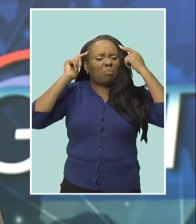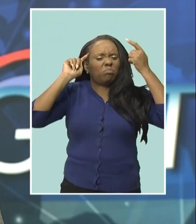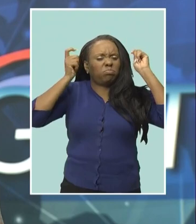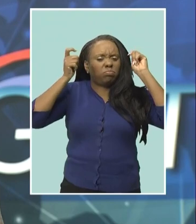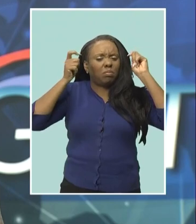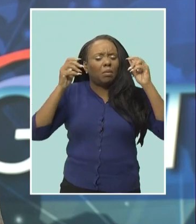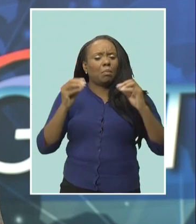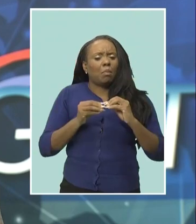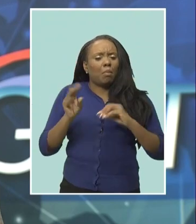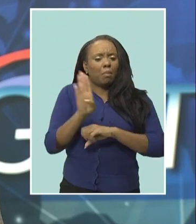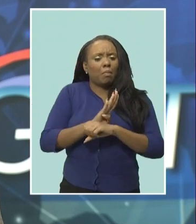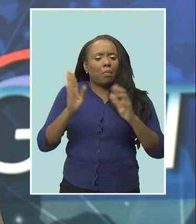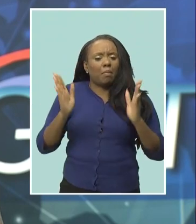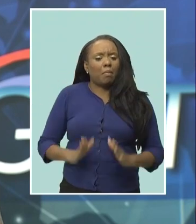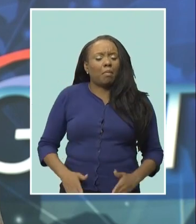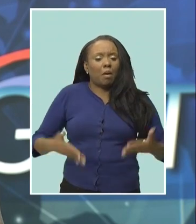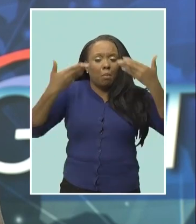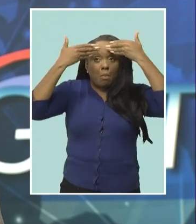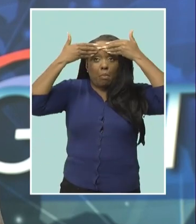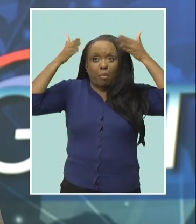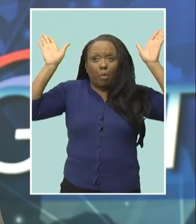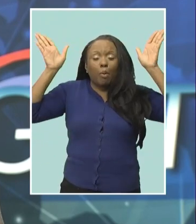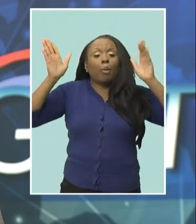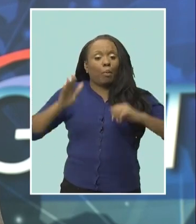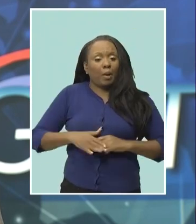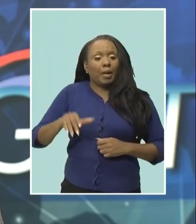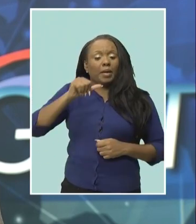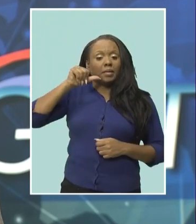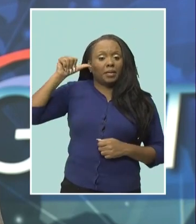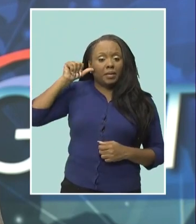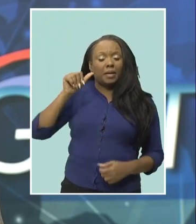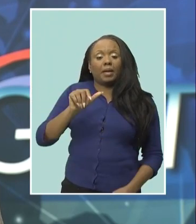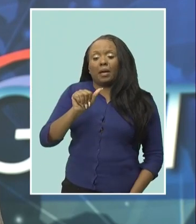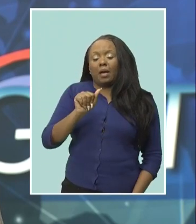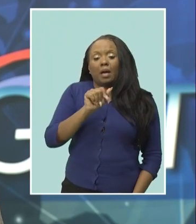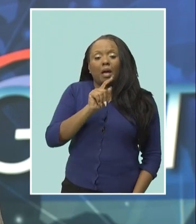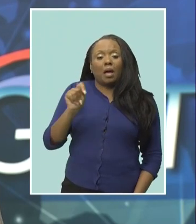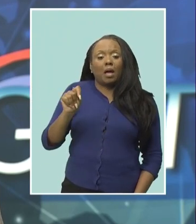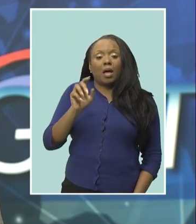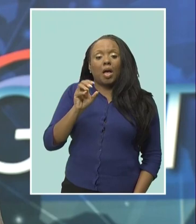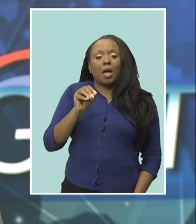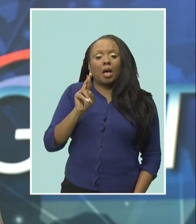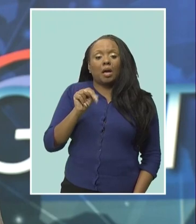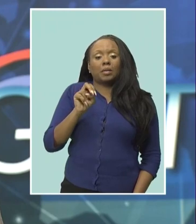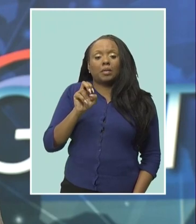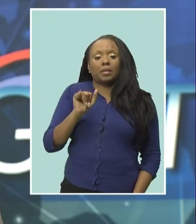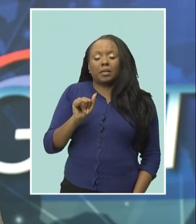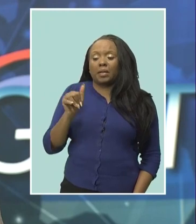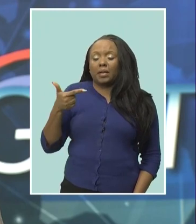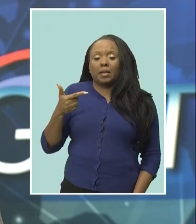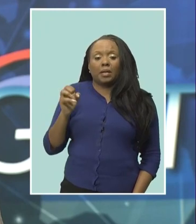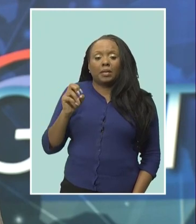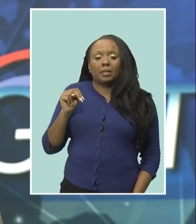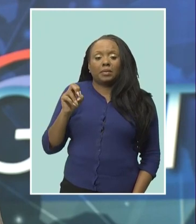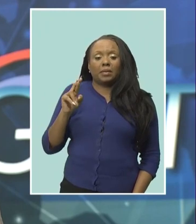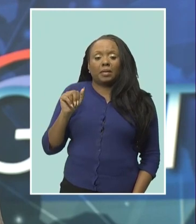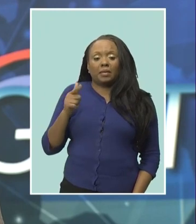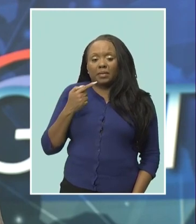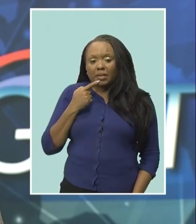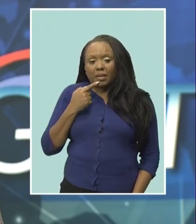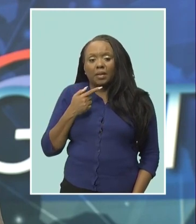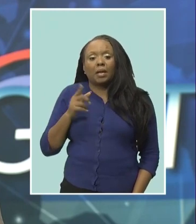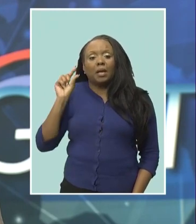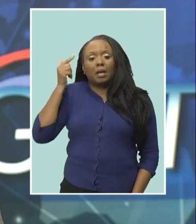more Barbadians are becoming open-minded yesterday Attorney General Dale Marshall indicated government will decide if it wants to appeal